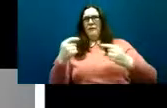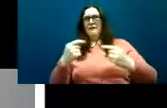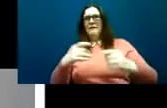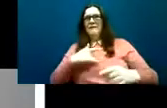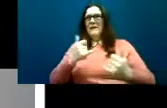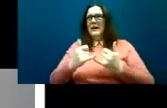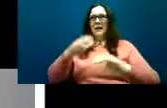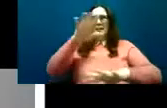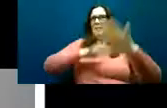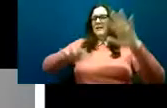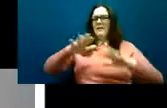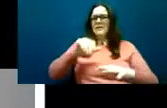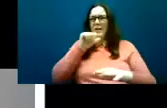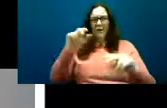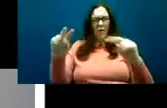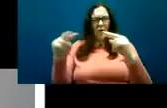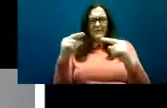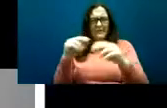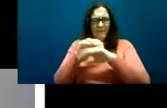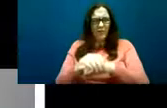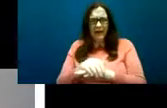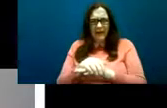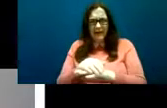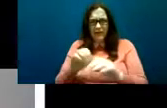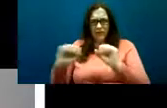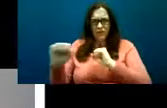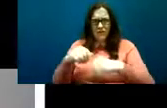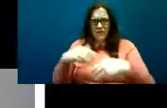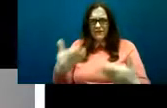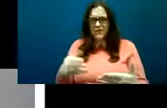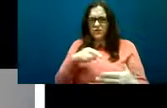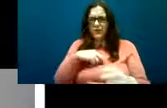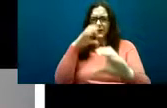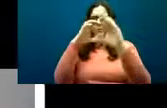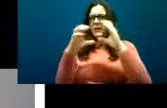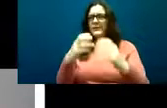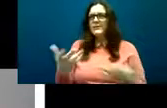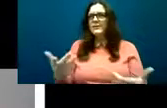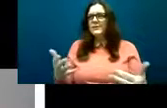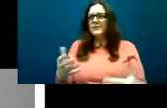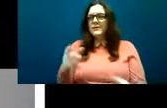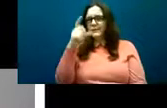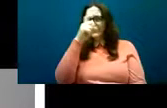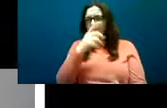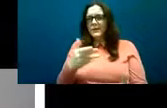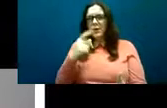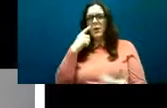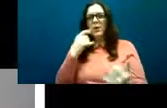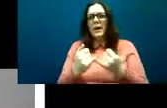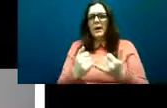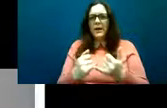found communication difficulties and a perceived lack of autism sensitivity or awareness among staff